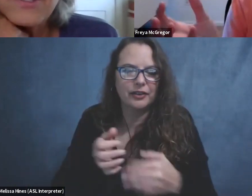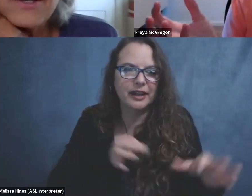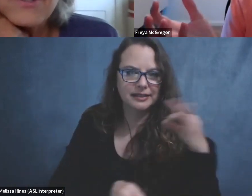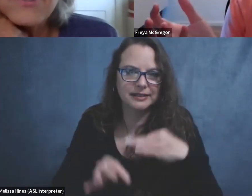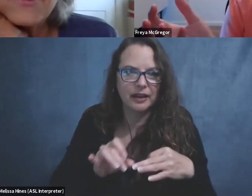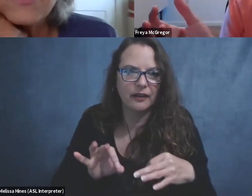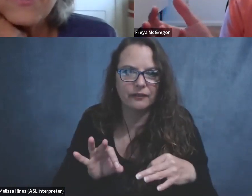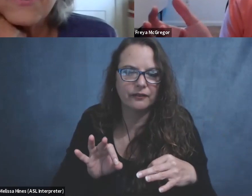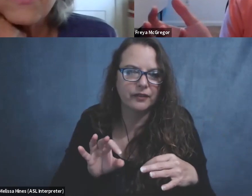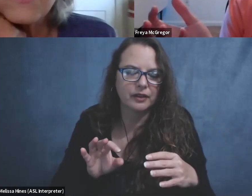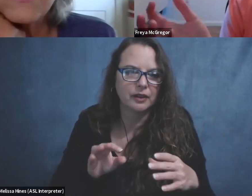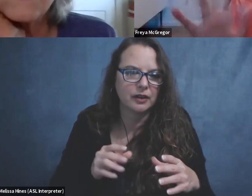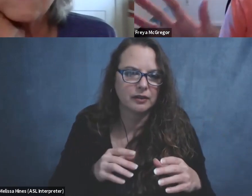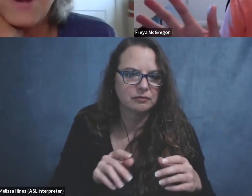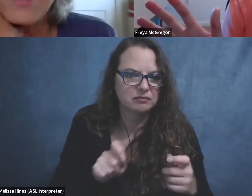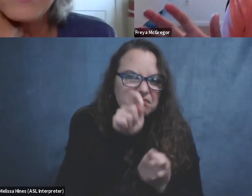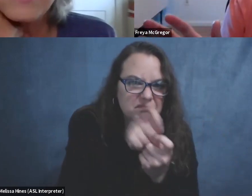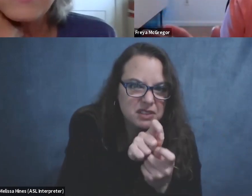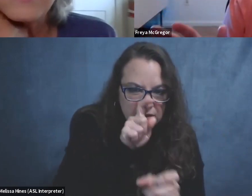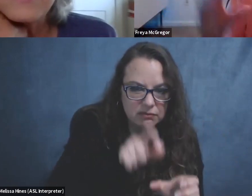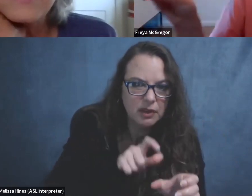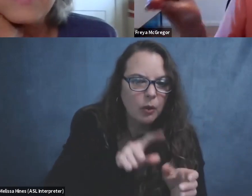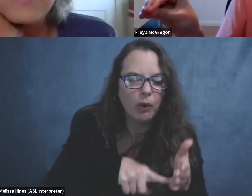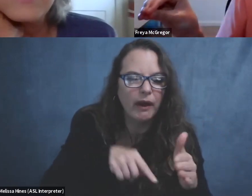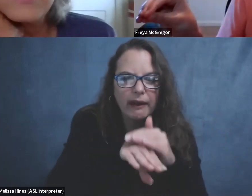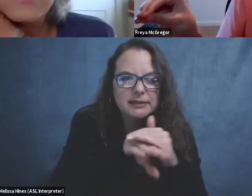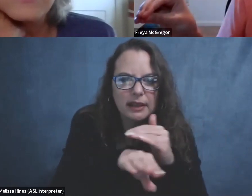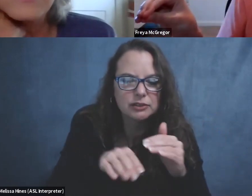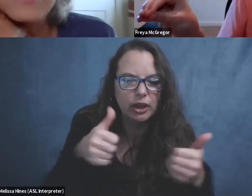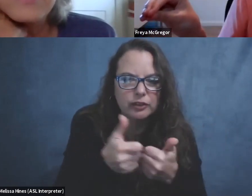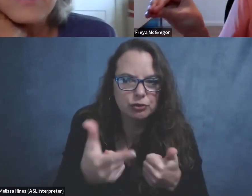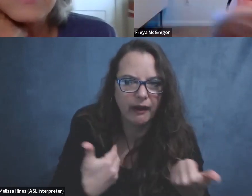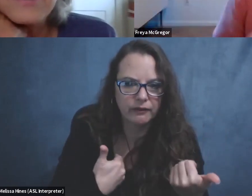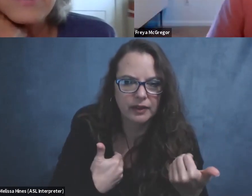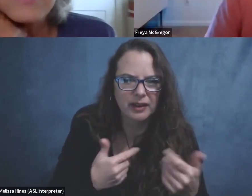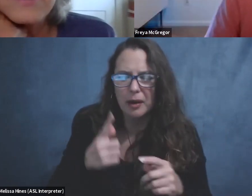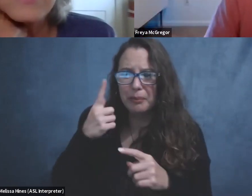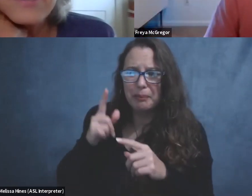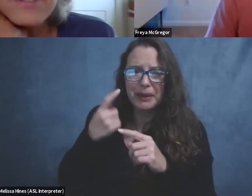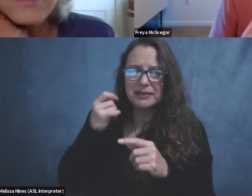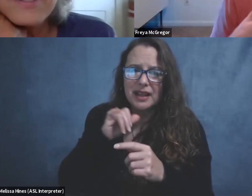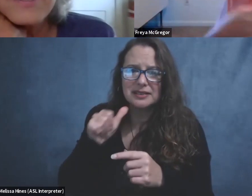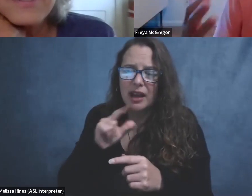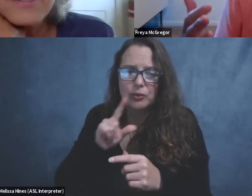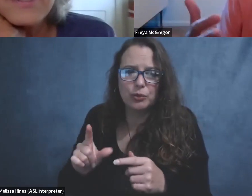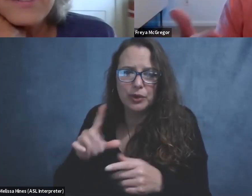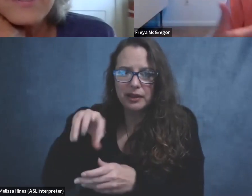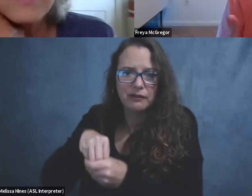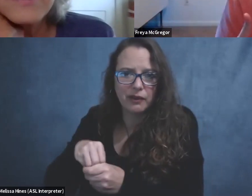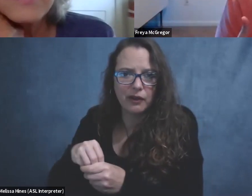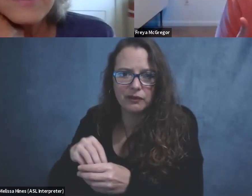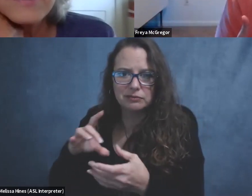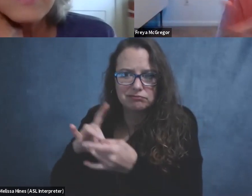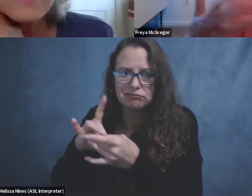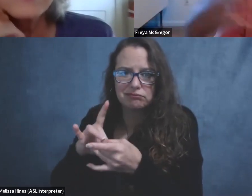whatever access challenge you have. Right. Because that's not really relevant by the way, if, if I'm, if I'm a leader on a bird outing and